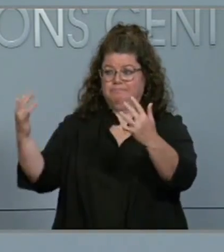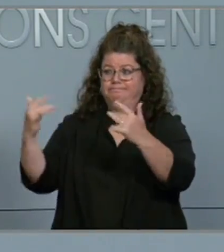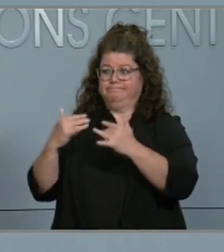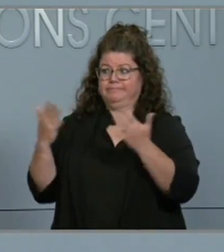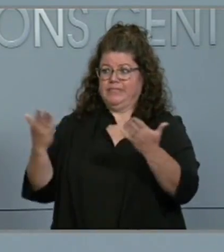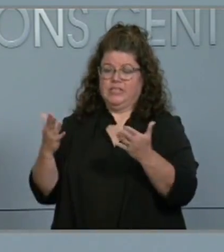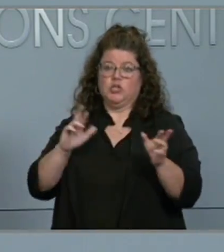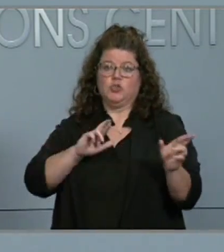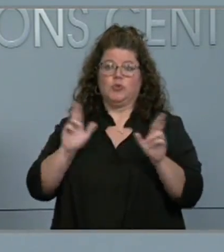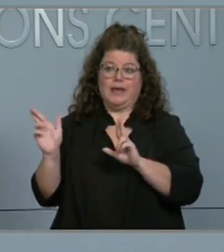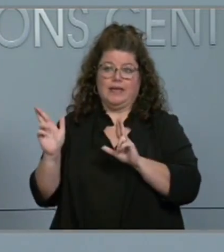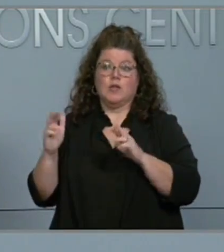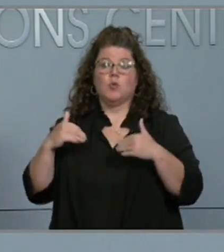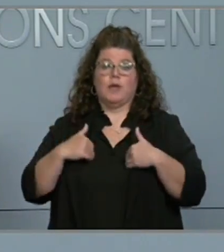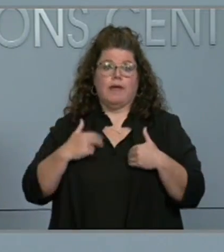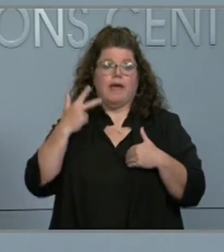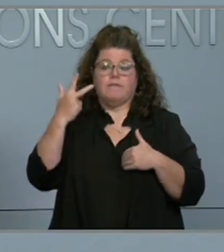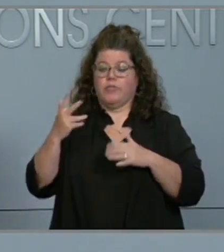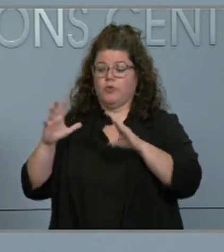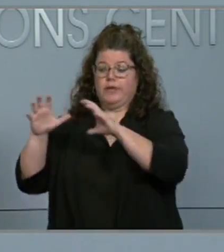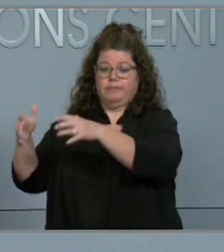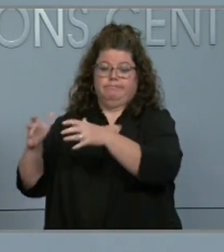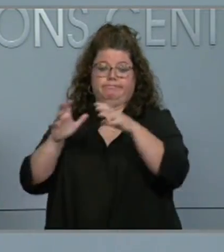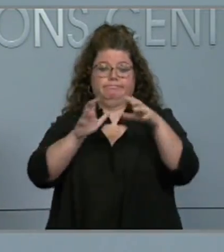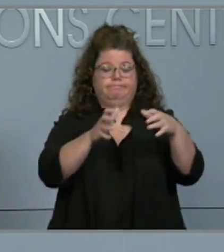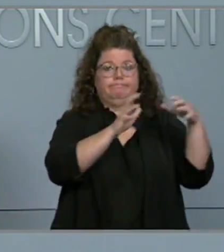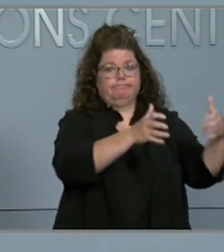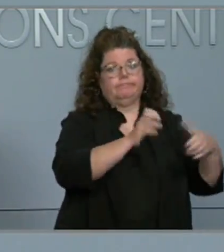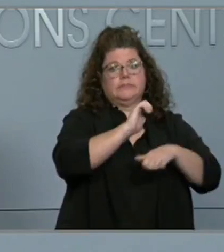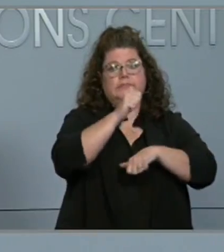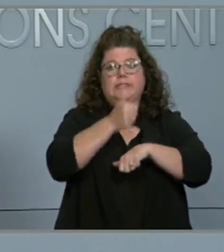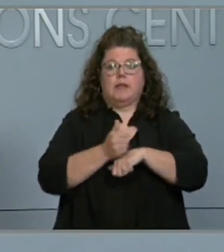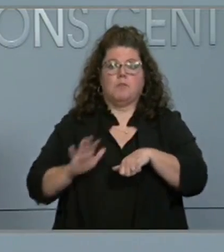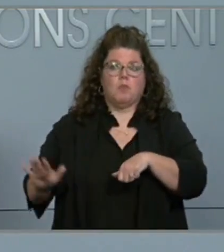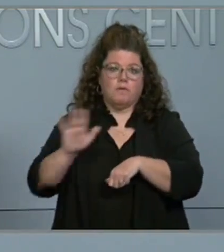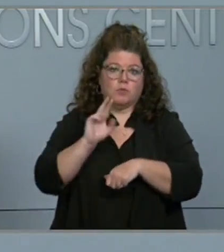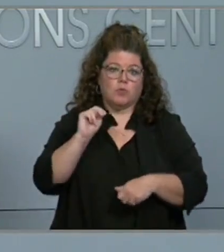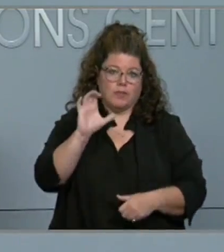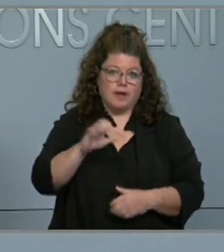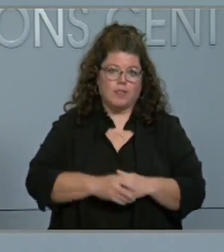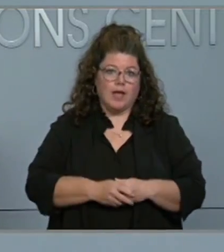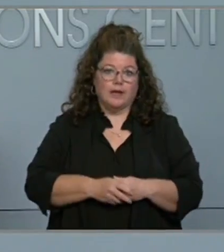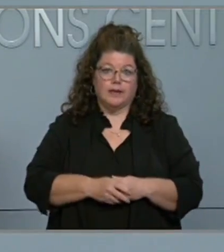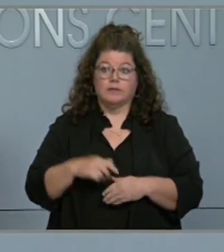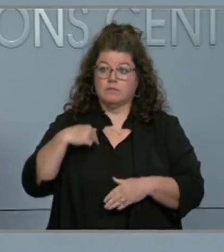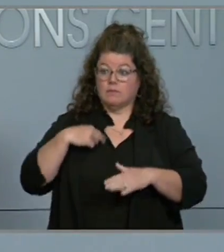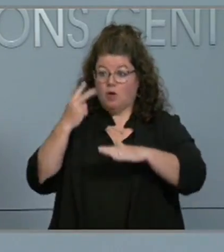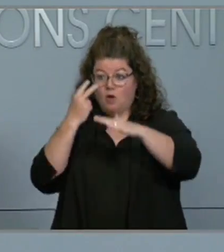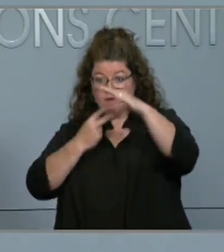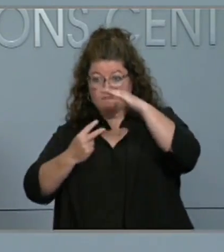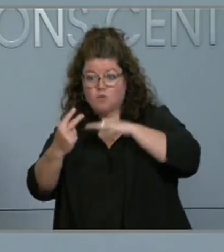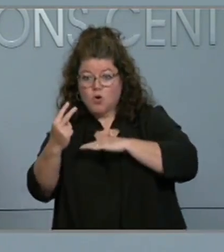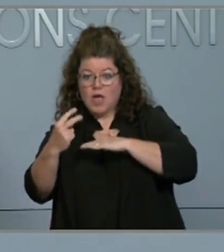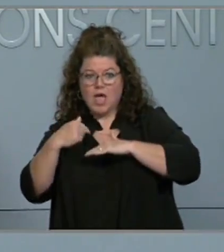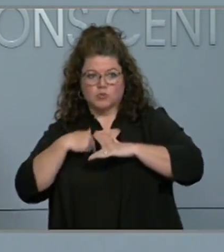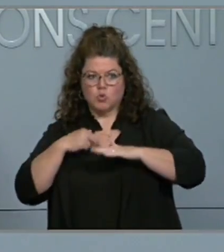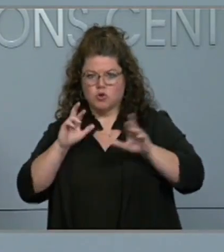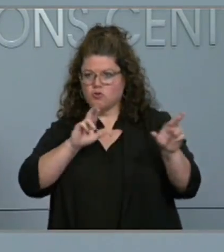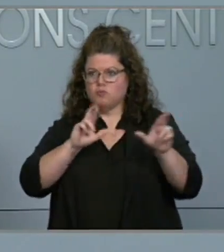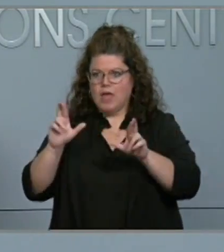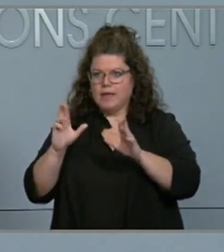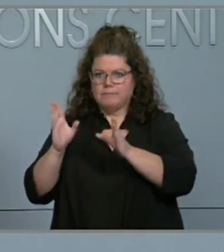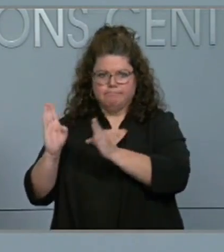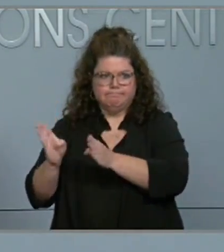and at our three Regional Coordination Centers, and we continue to make adjustments based on forecast changes and respond to local